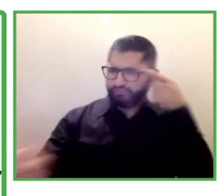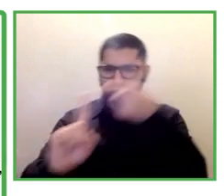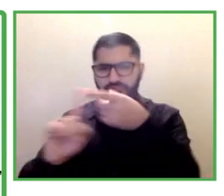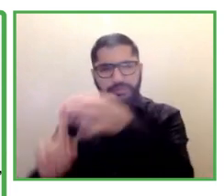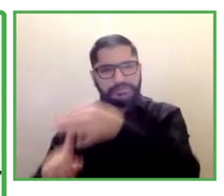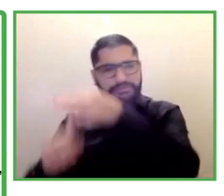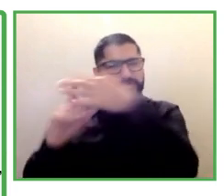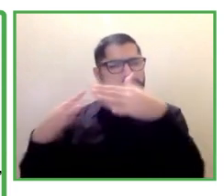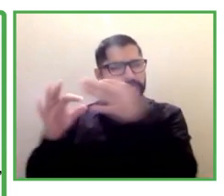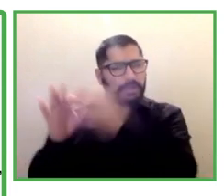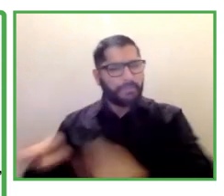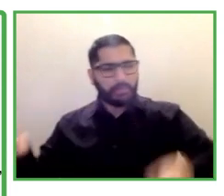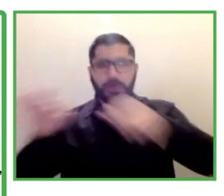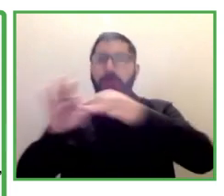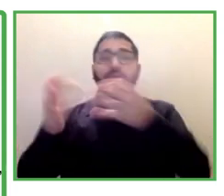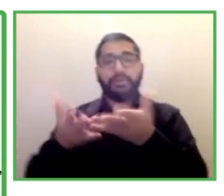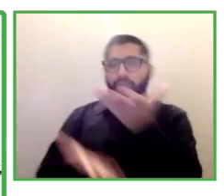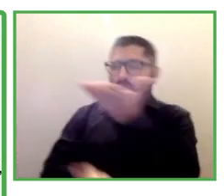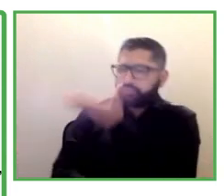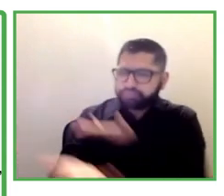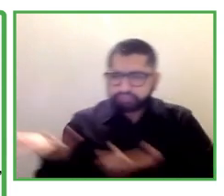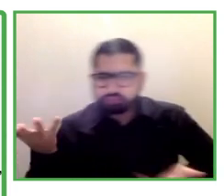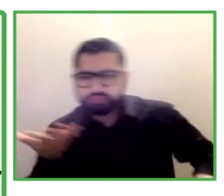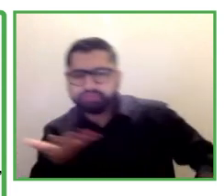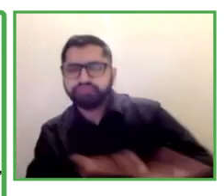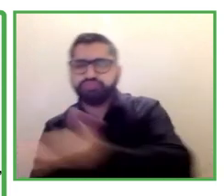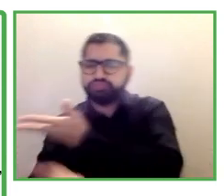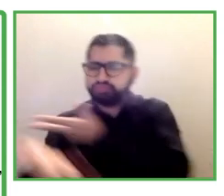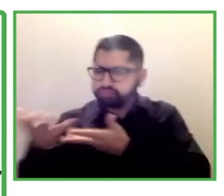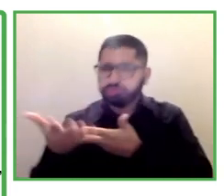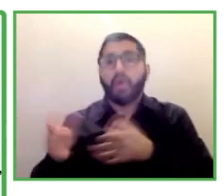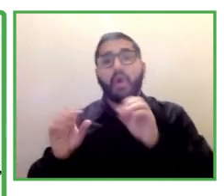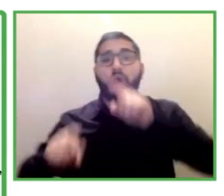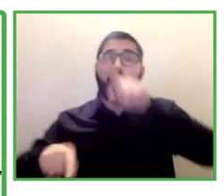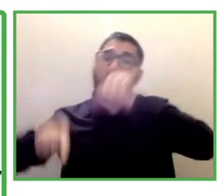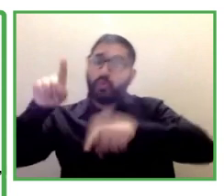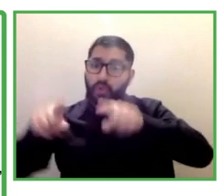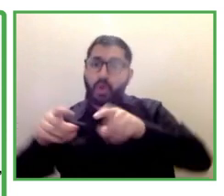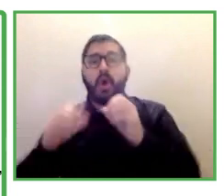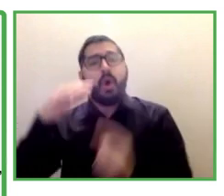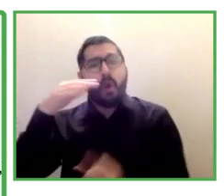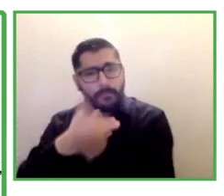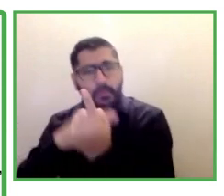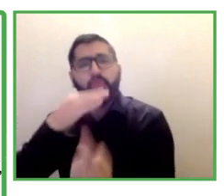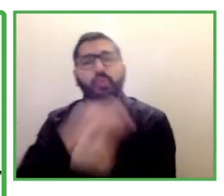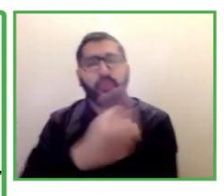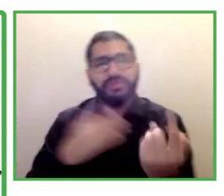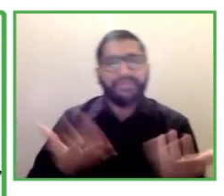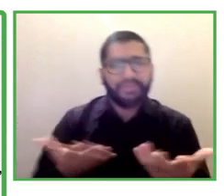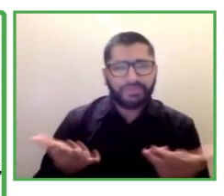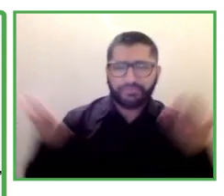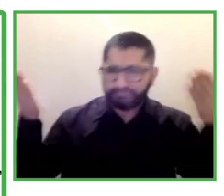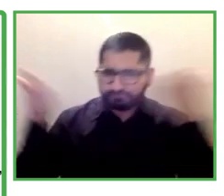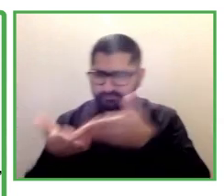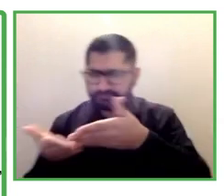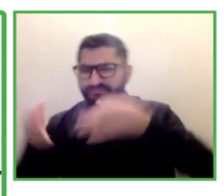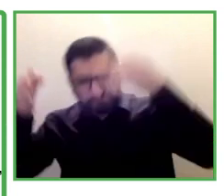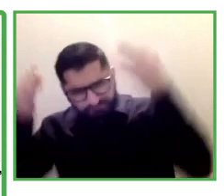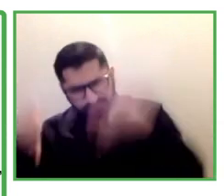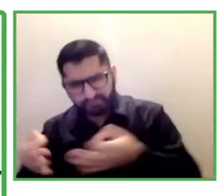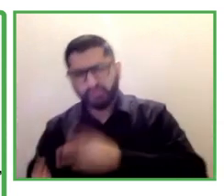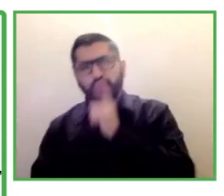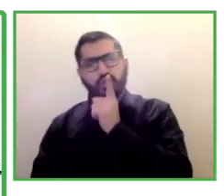but to find true competitive sustainable employment for those with a disability. Now we really found